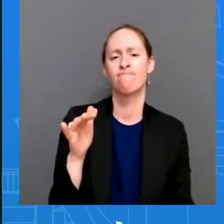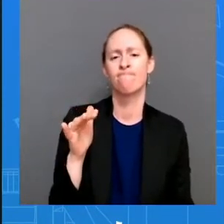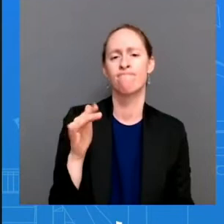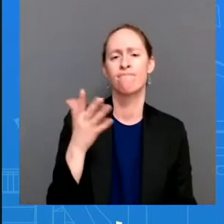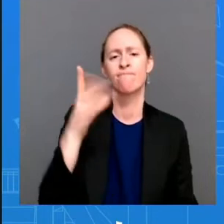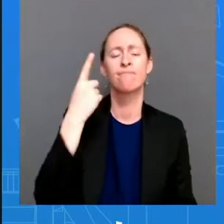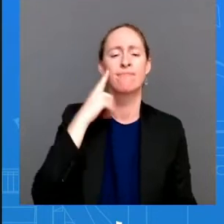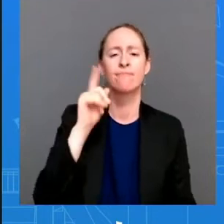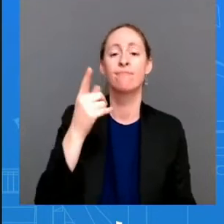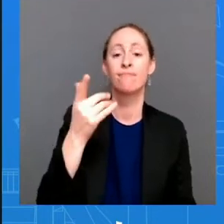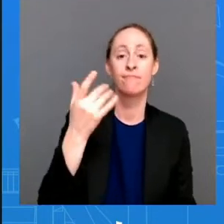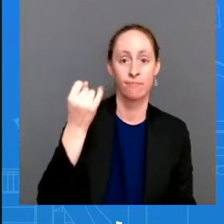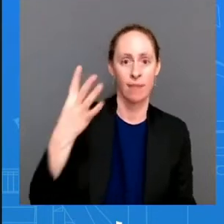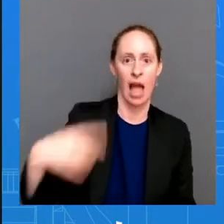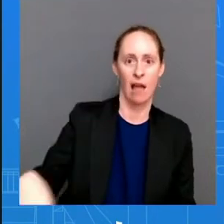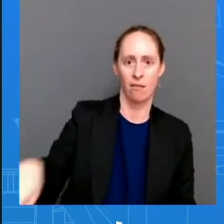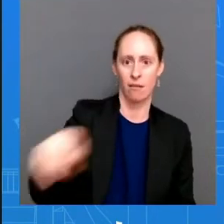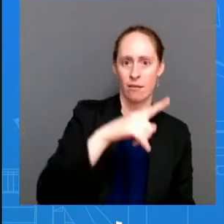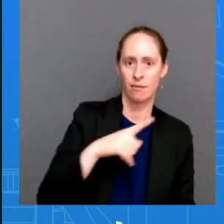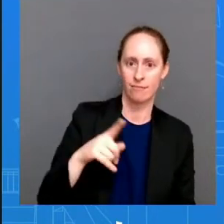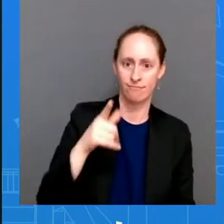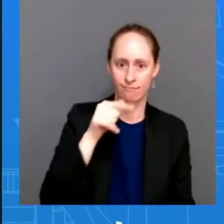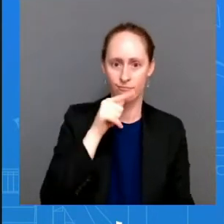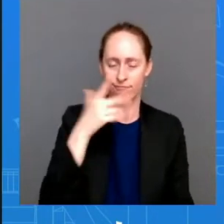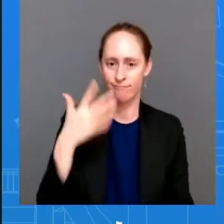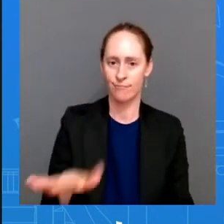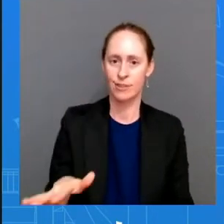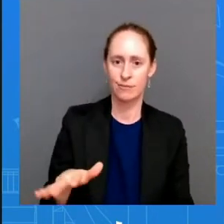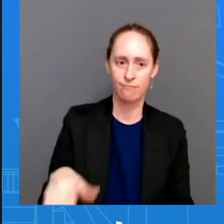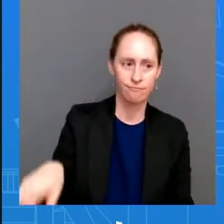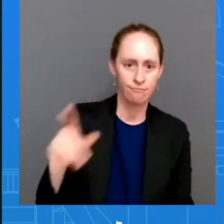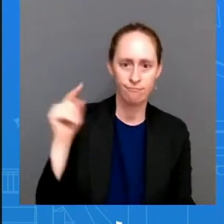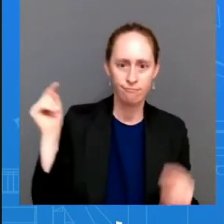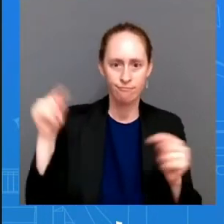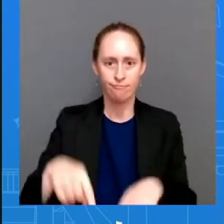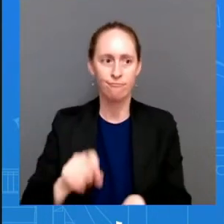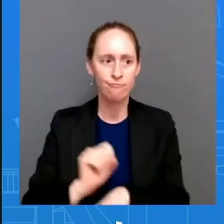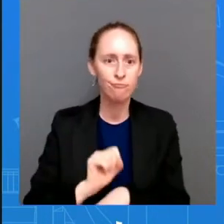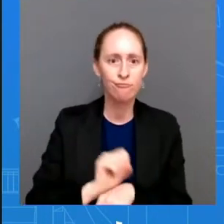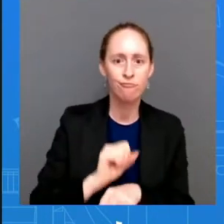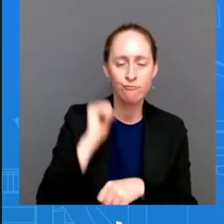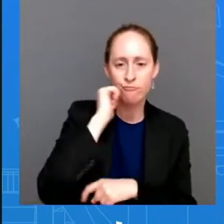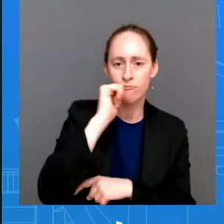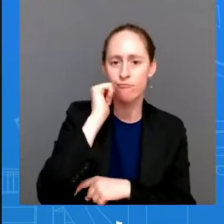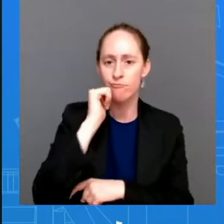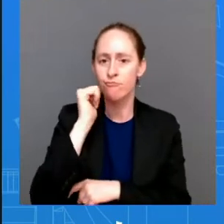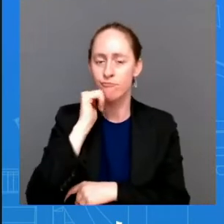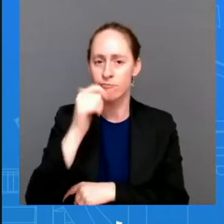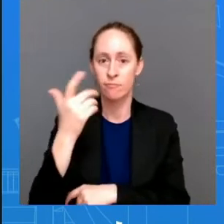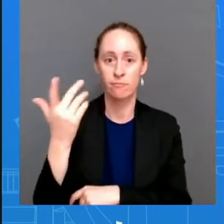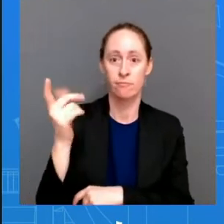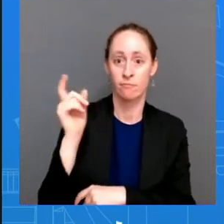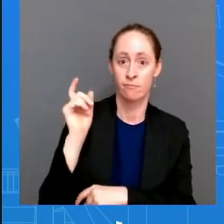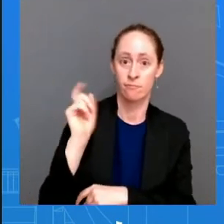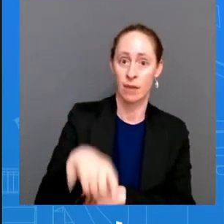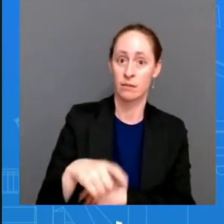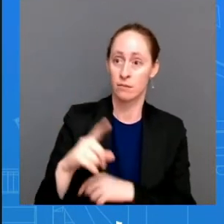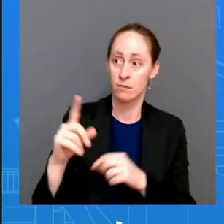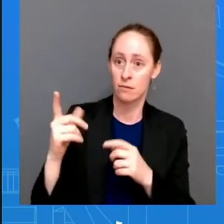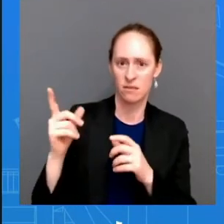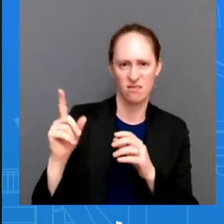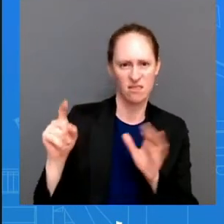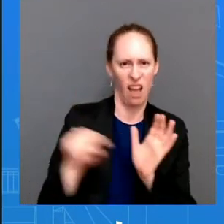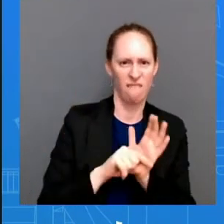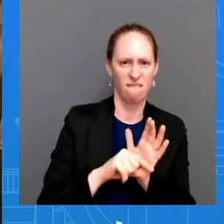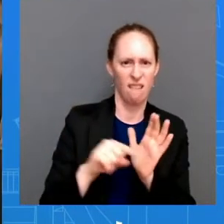us to come back uh to work uh as far as you know beyond that i would just have to make sure i check with the cdc guidance but we we will continue to follow